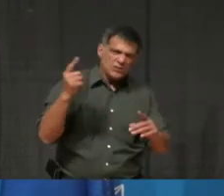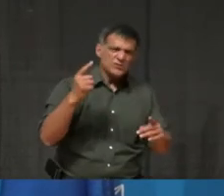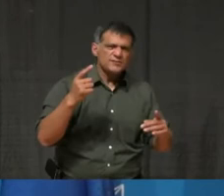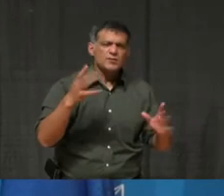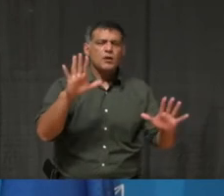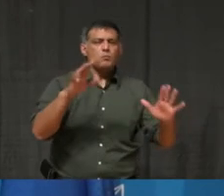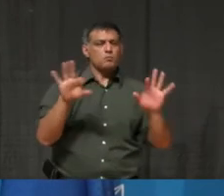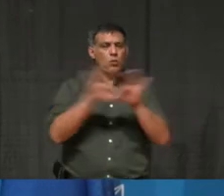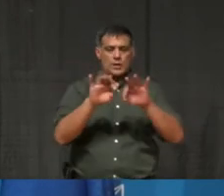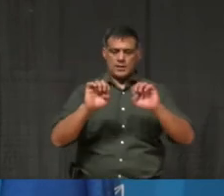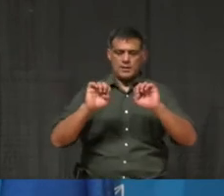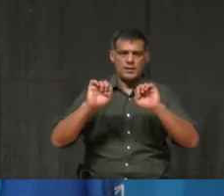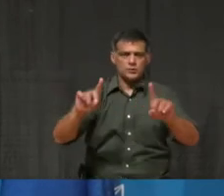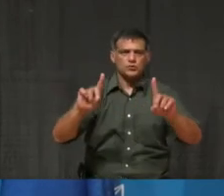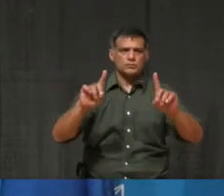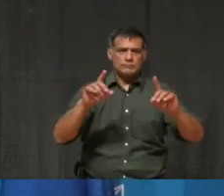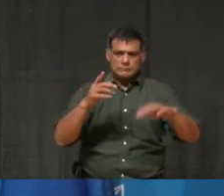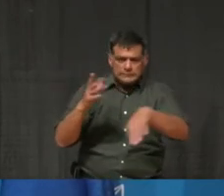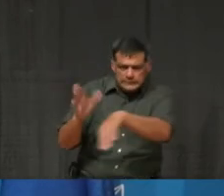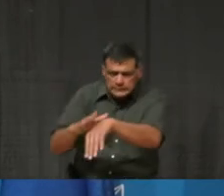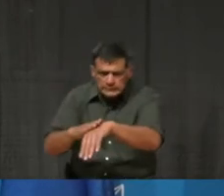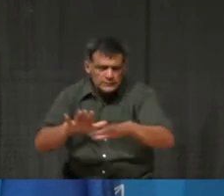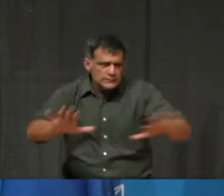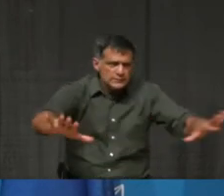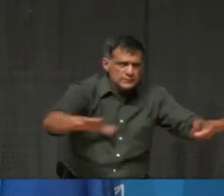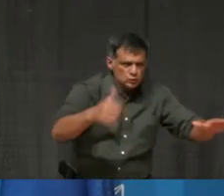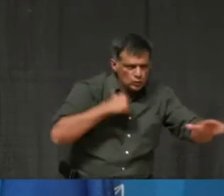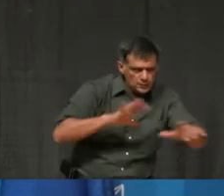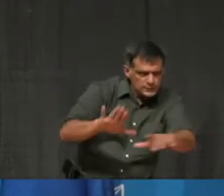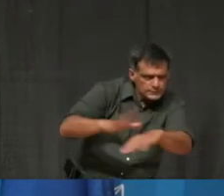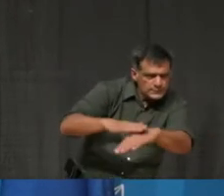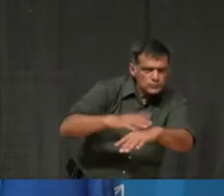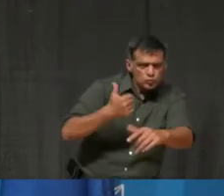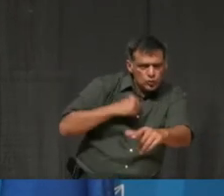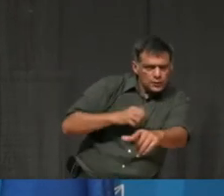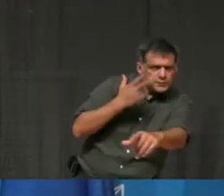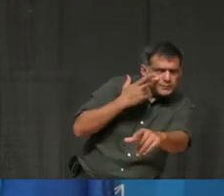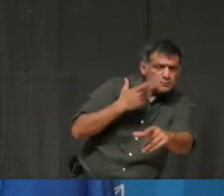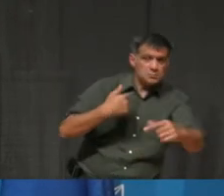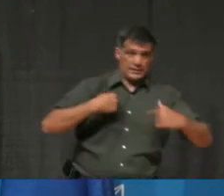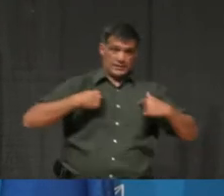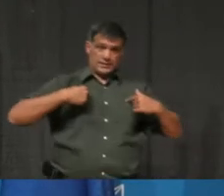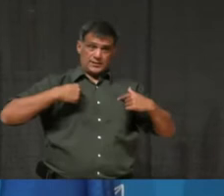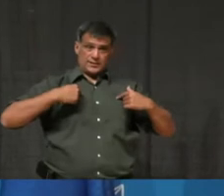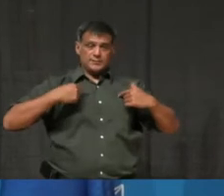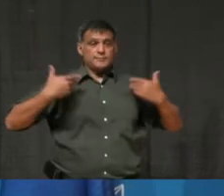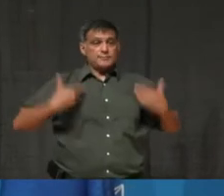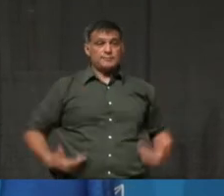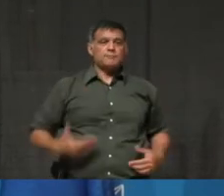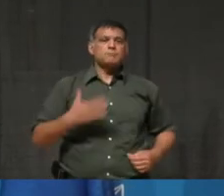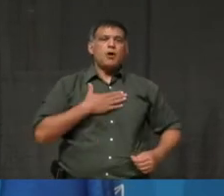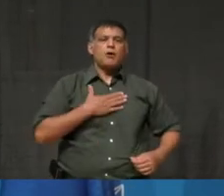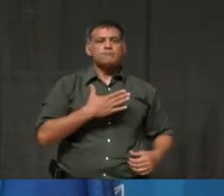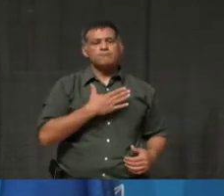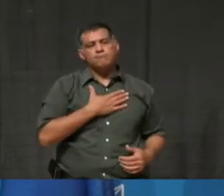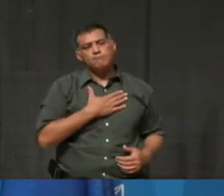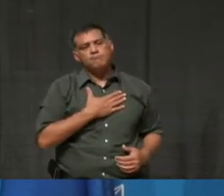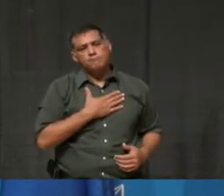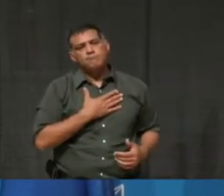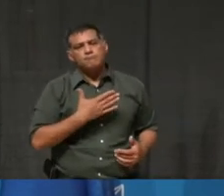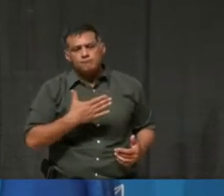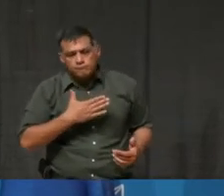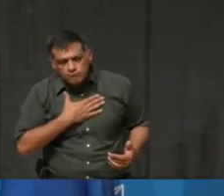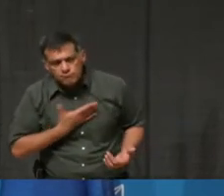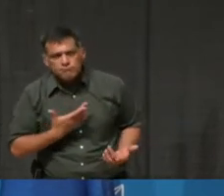initially. Uh, and I will say this as well, uh, we, I, I have been really heart, uh, you know, heartened, uh, and grateful, by,